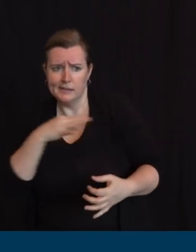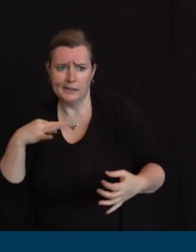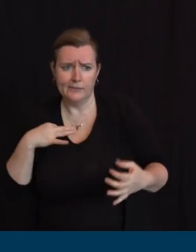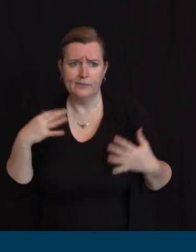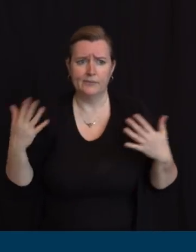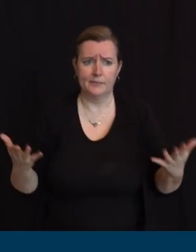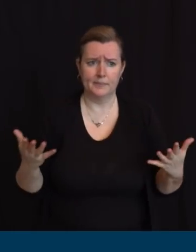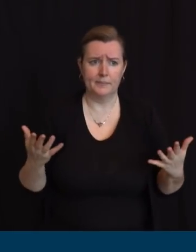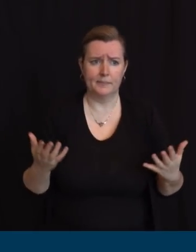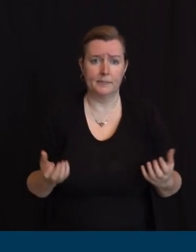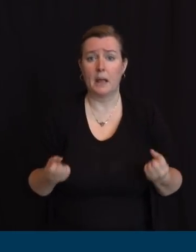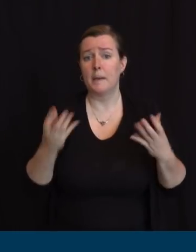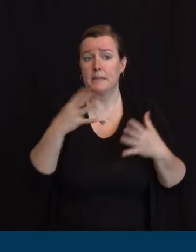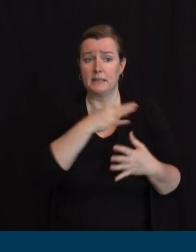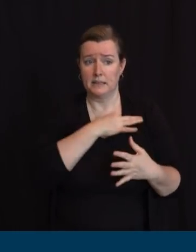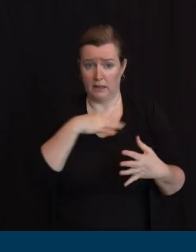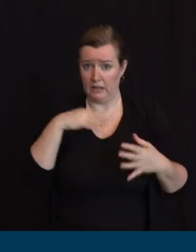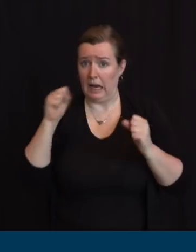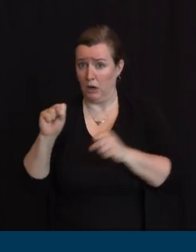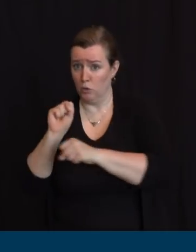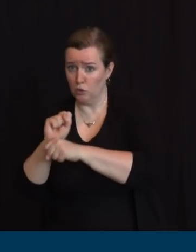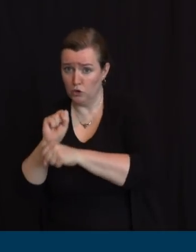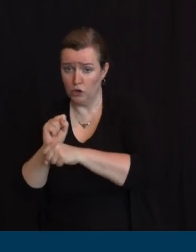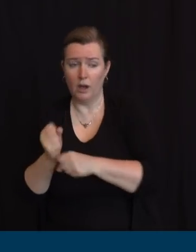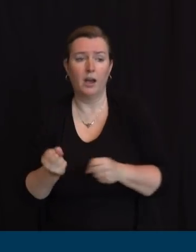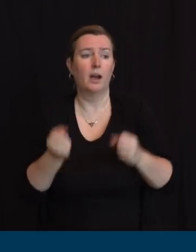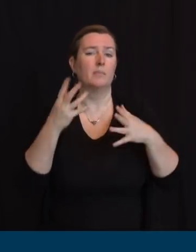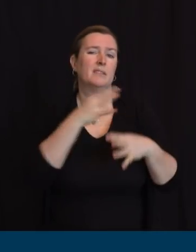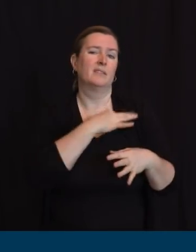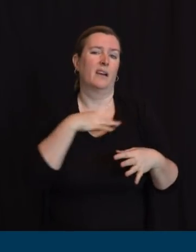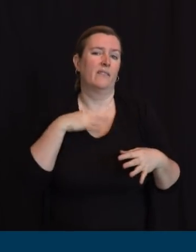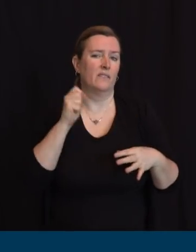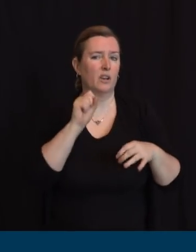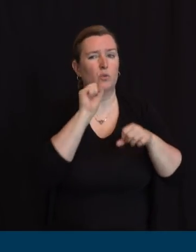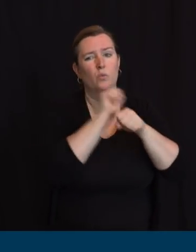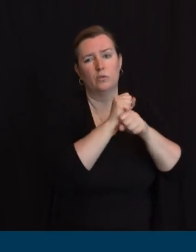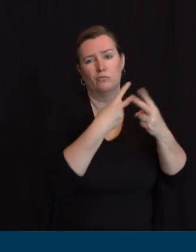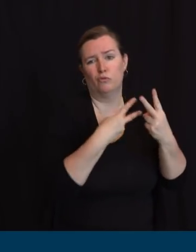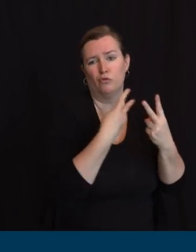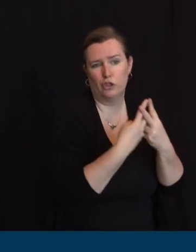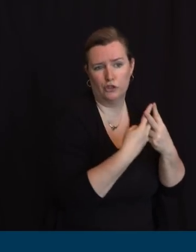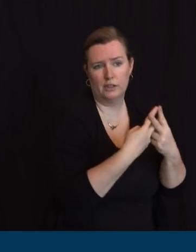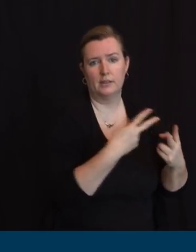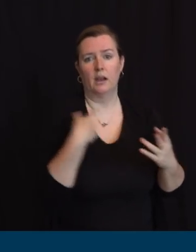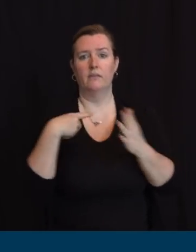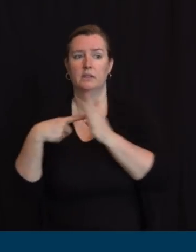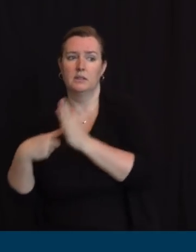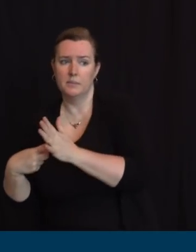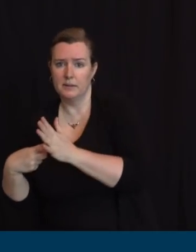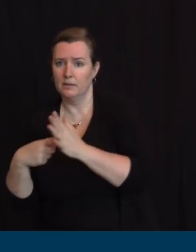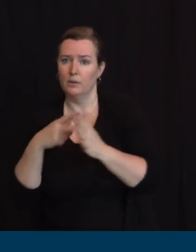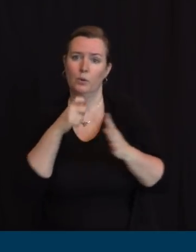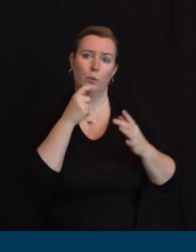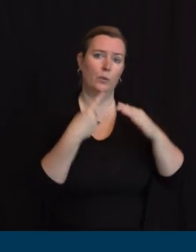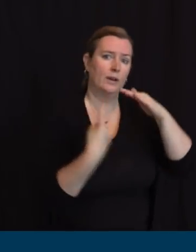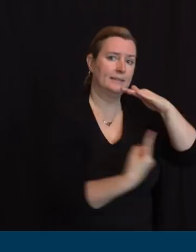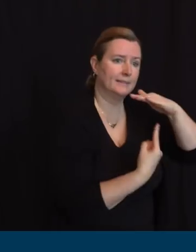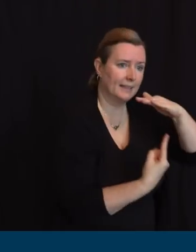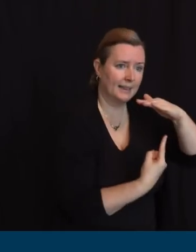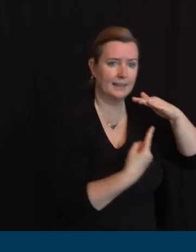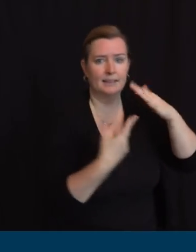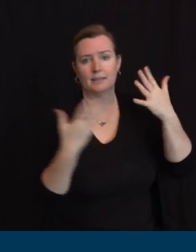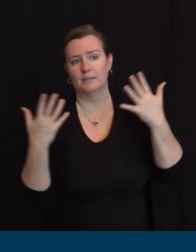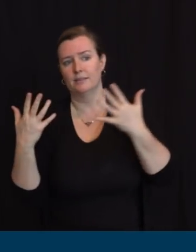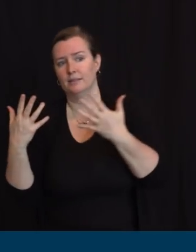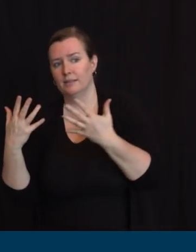those that are symptomatic and isolated, and those that are positive and hospitalized. We've shared a list of over